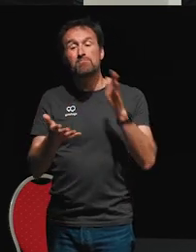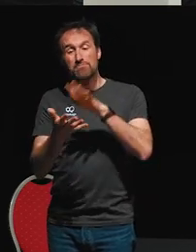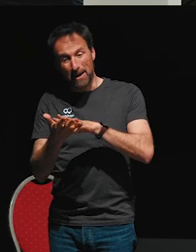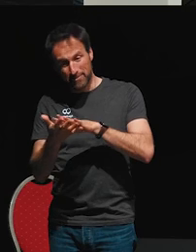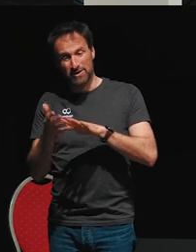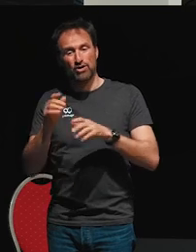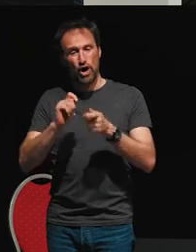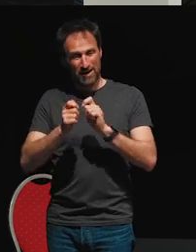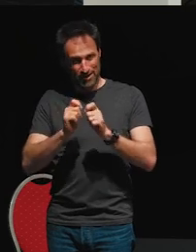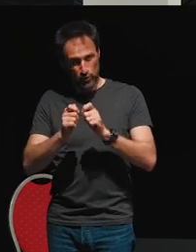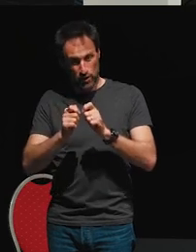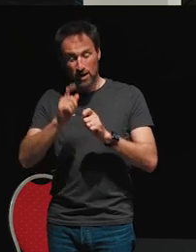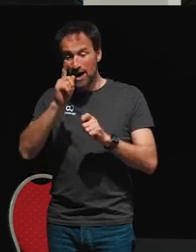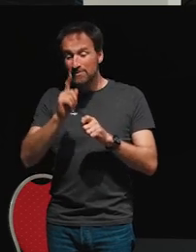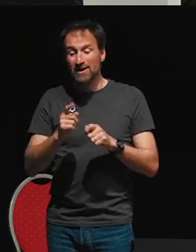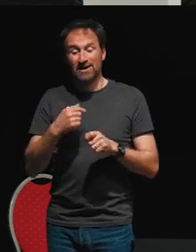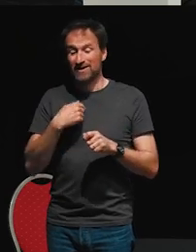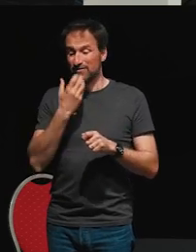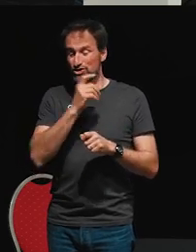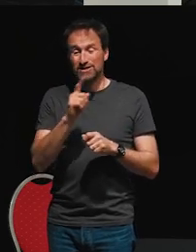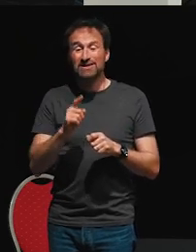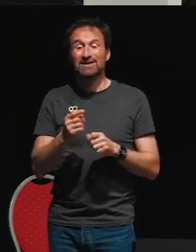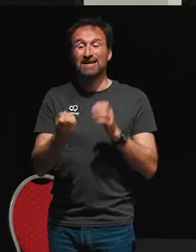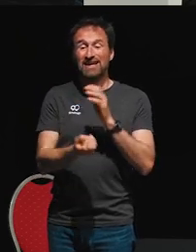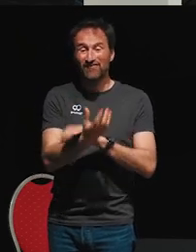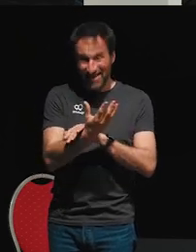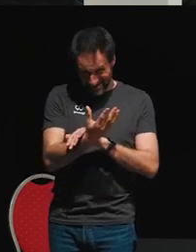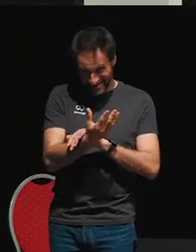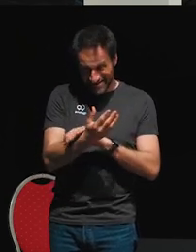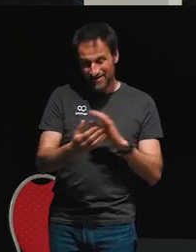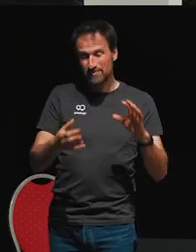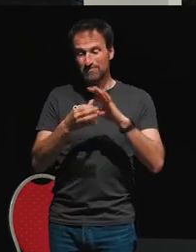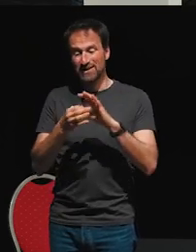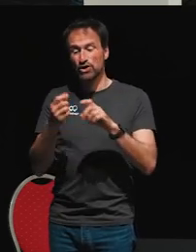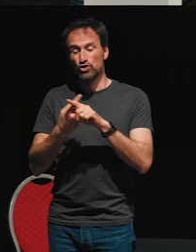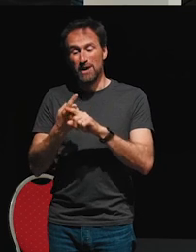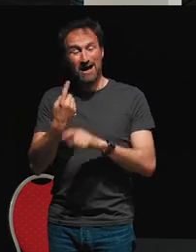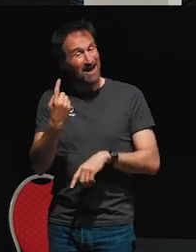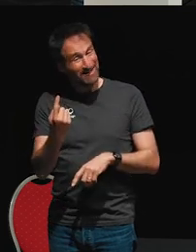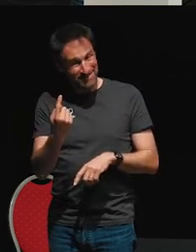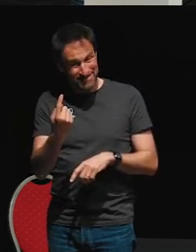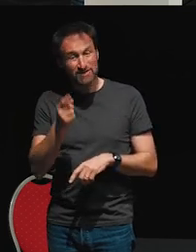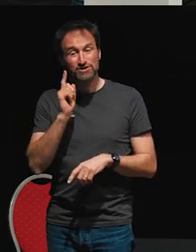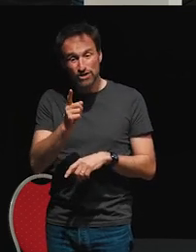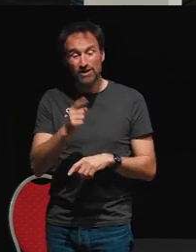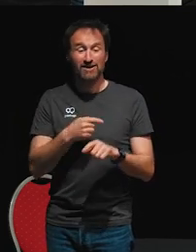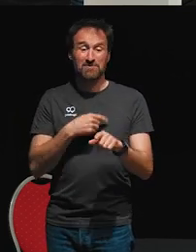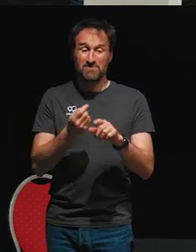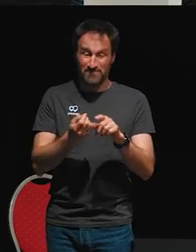but instead of mapping the event to the number one like I just did, I'm going to use that to create my timer.